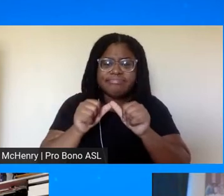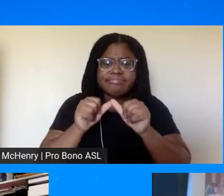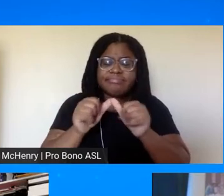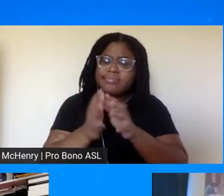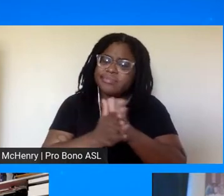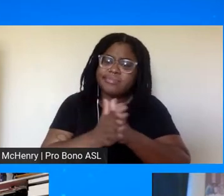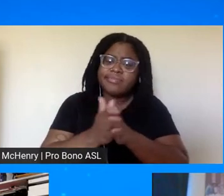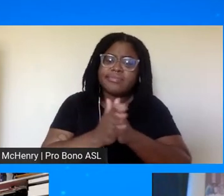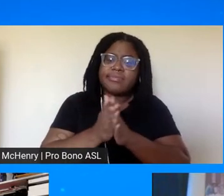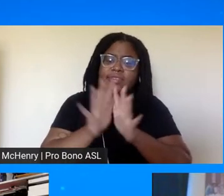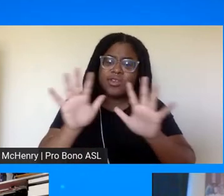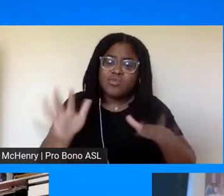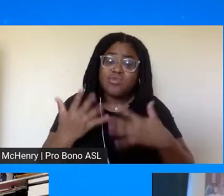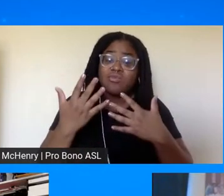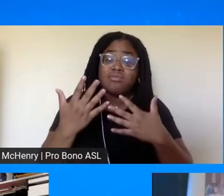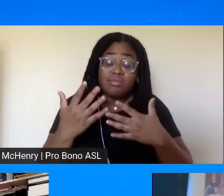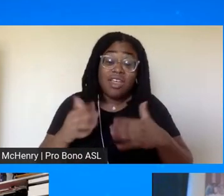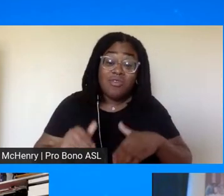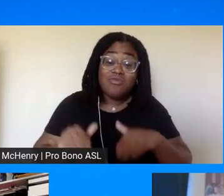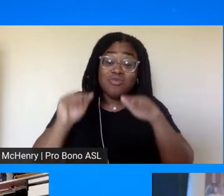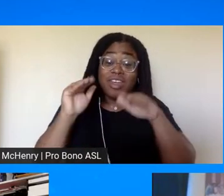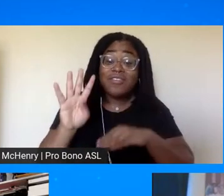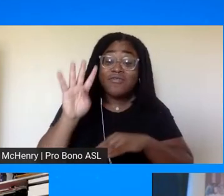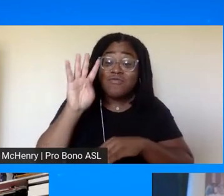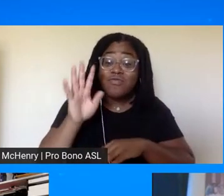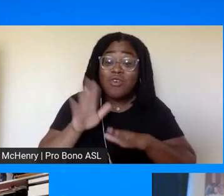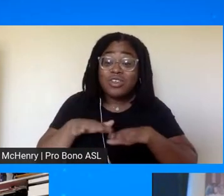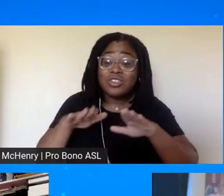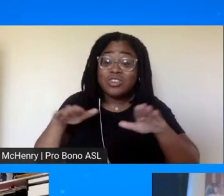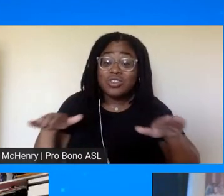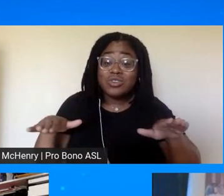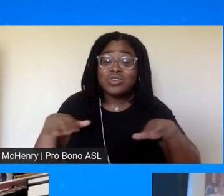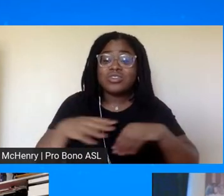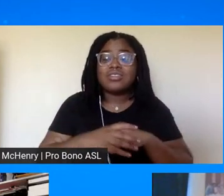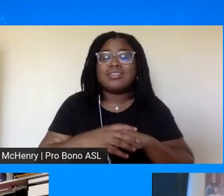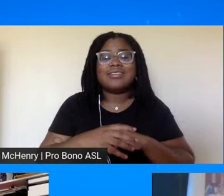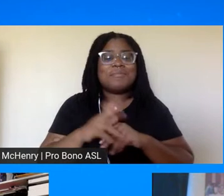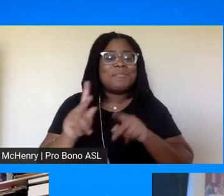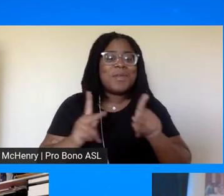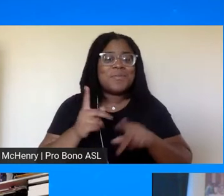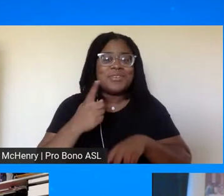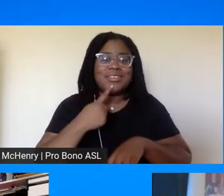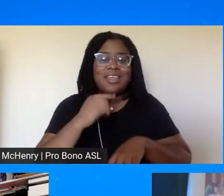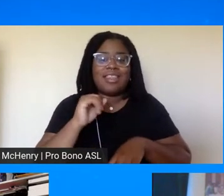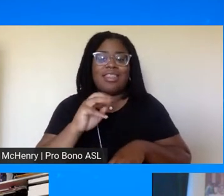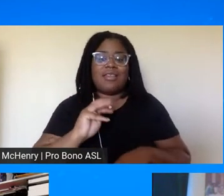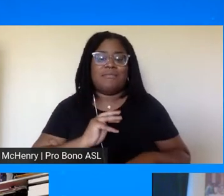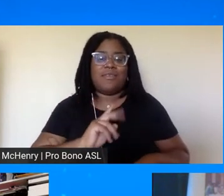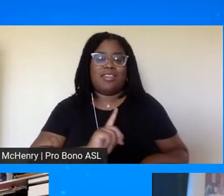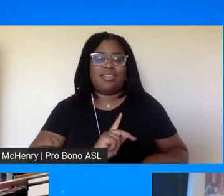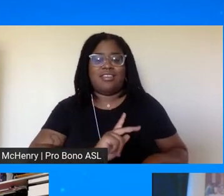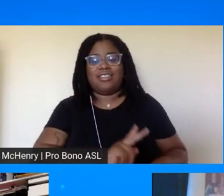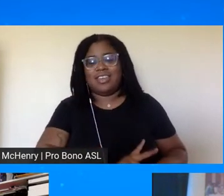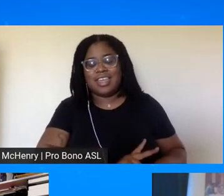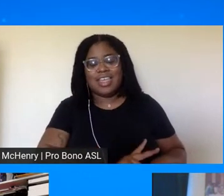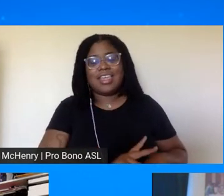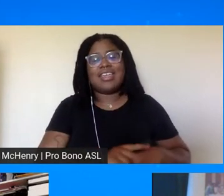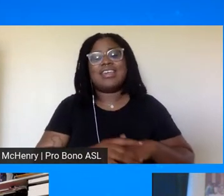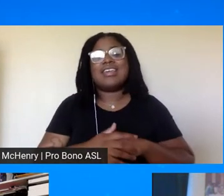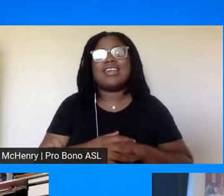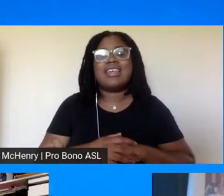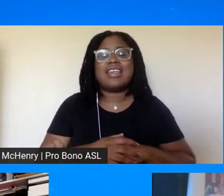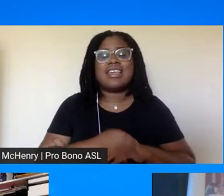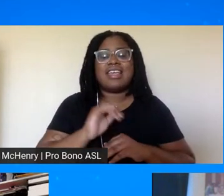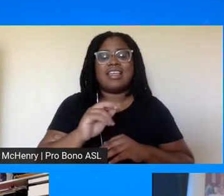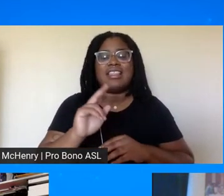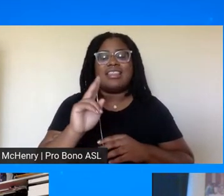raised four children and some people say i think that dr um bernie's king will recognize that uh the king center was